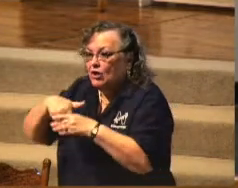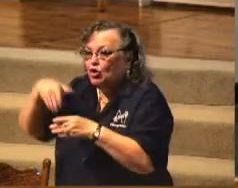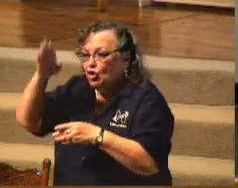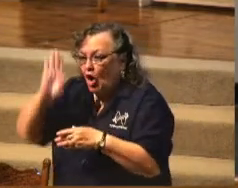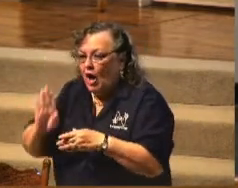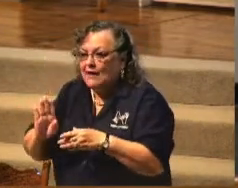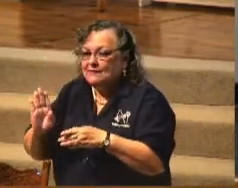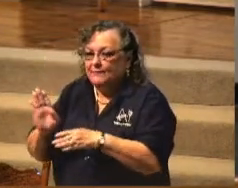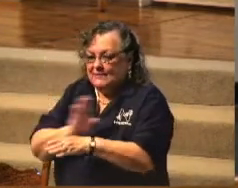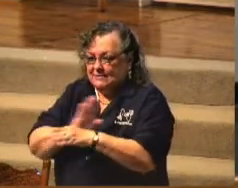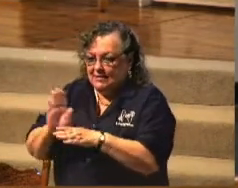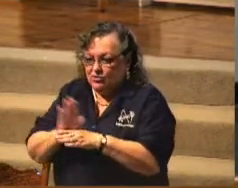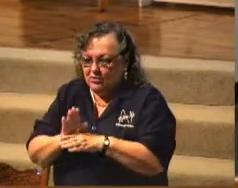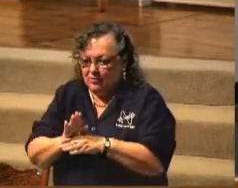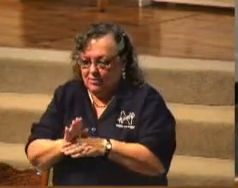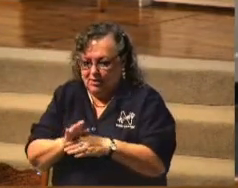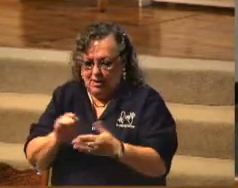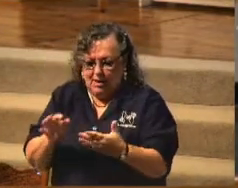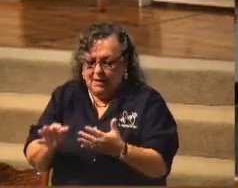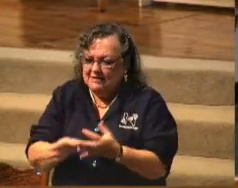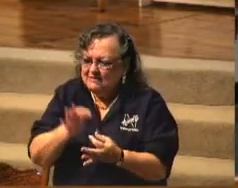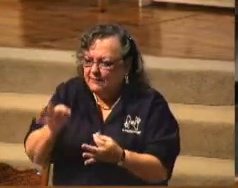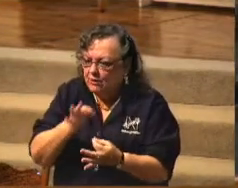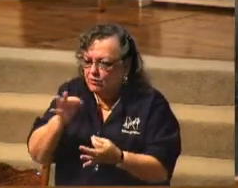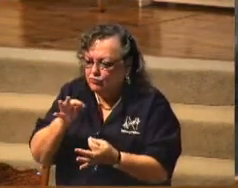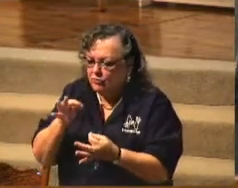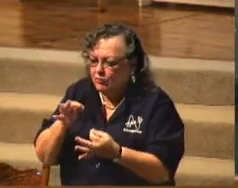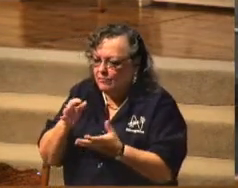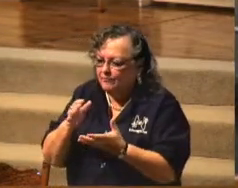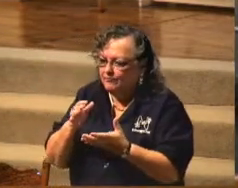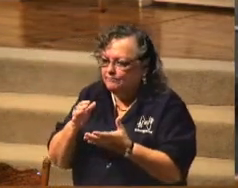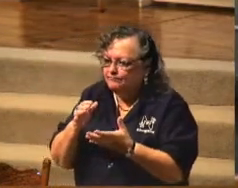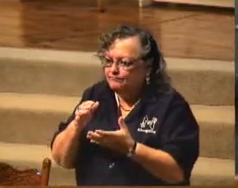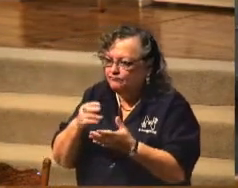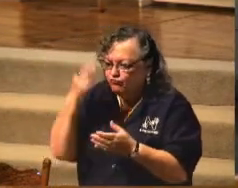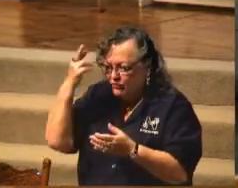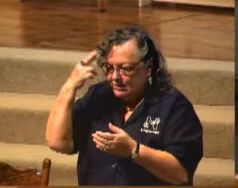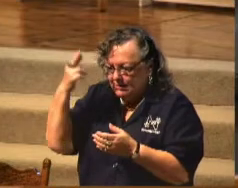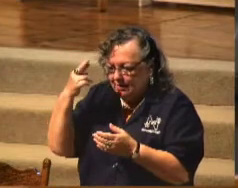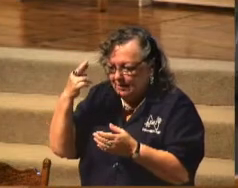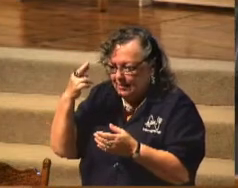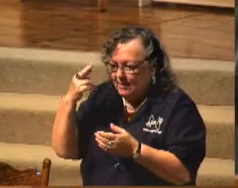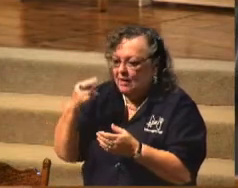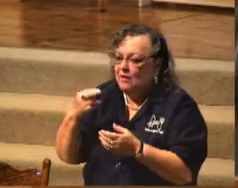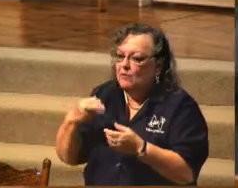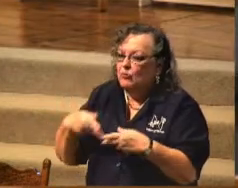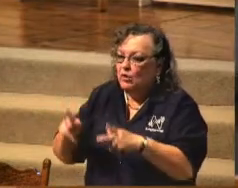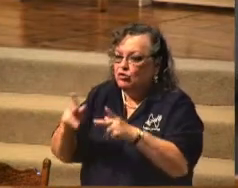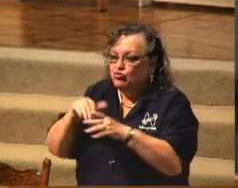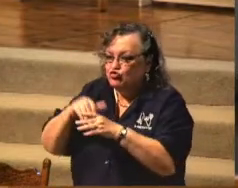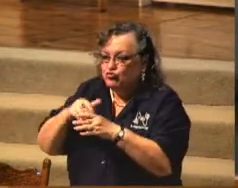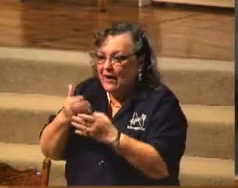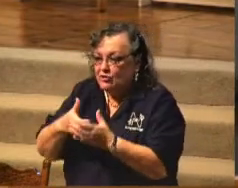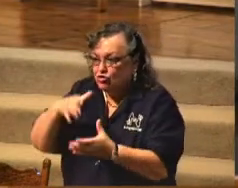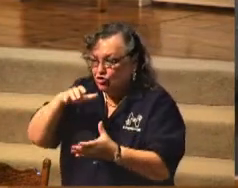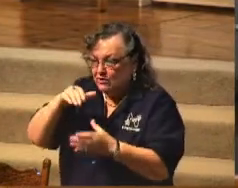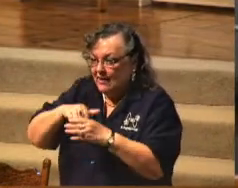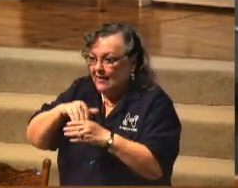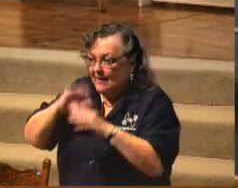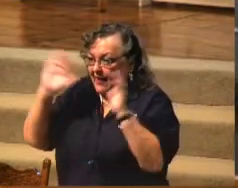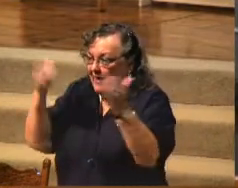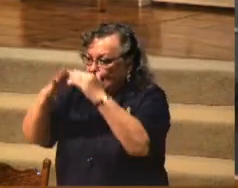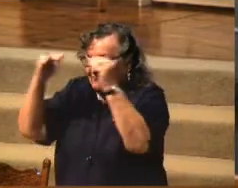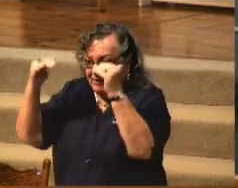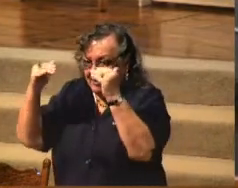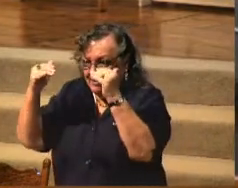spiritual, scriptural purpose. Matthew 6, 20 says, but lay up for yourselves treasures in heaven where neither moth, nor